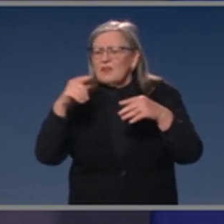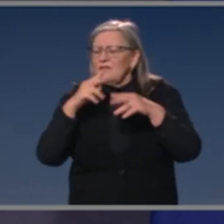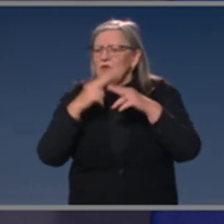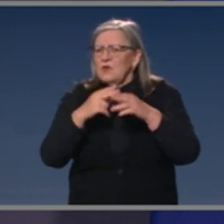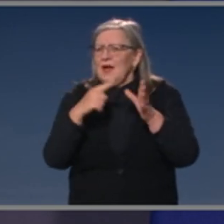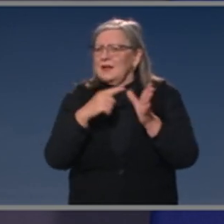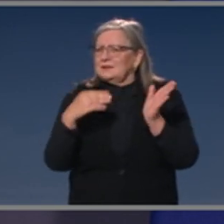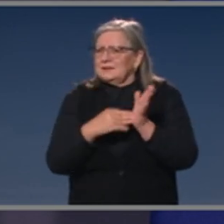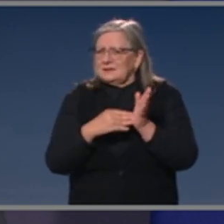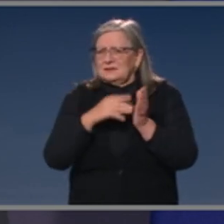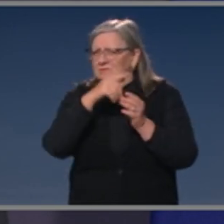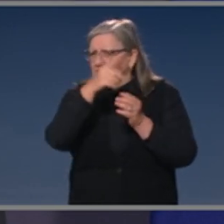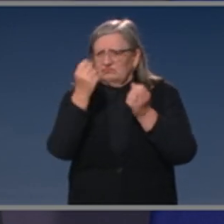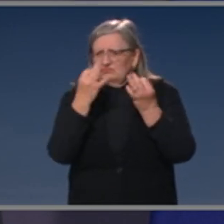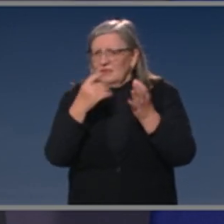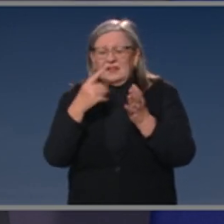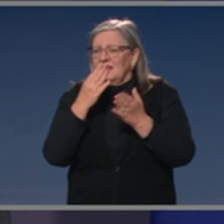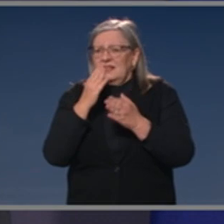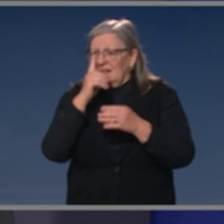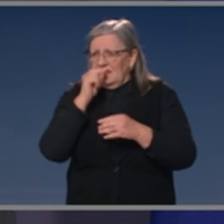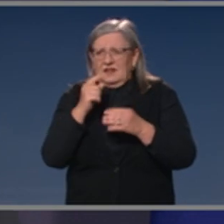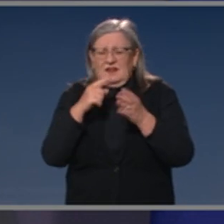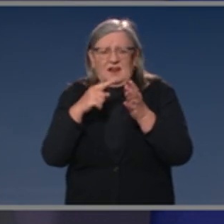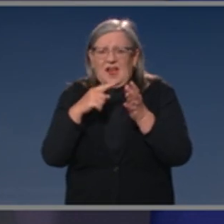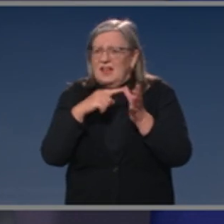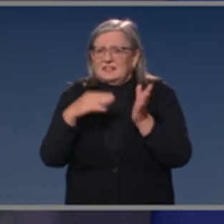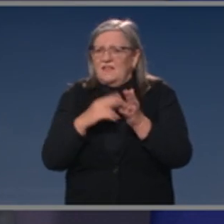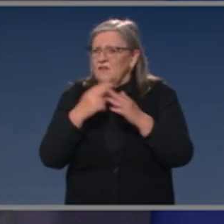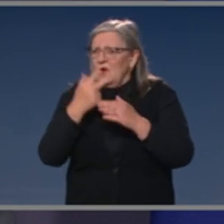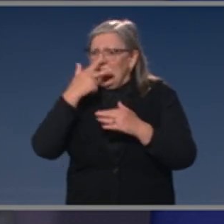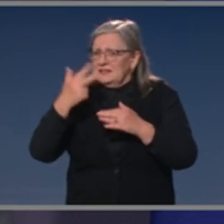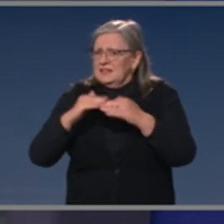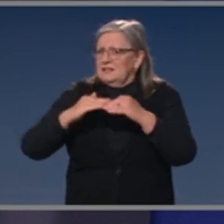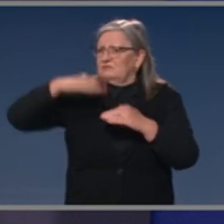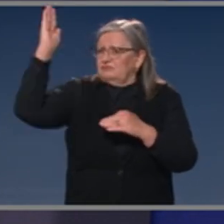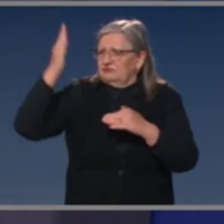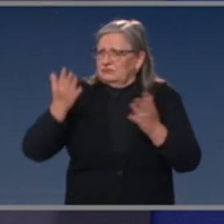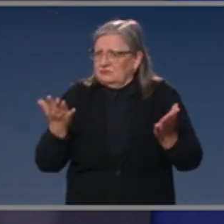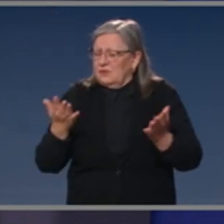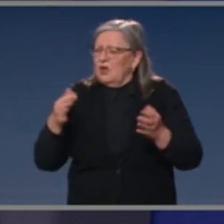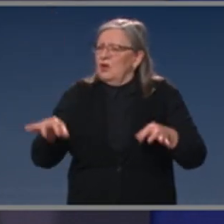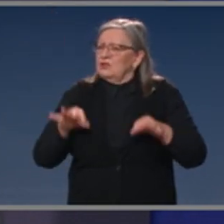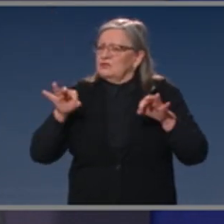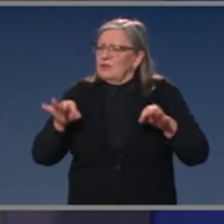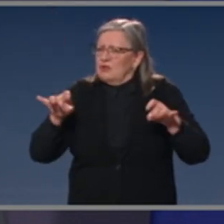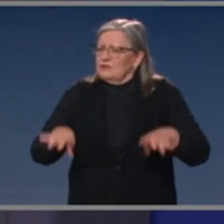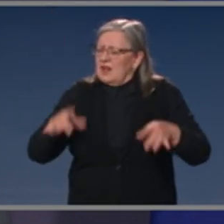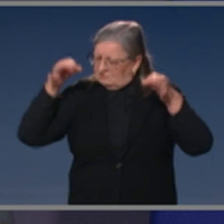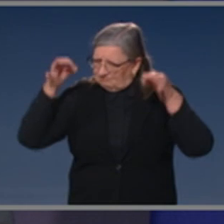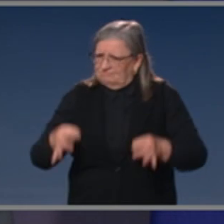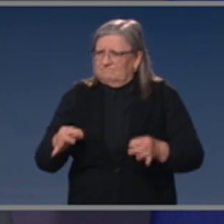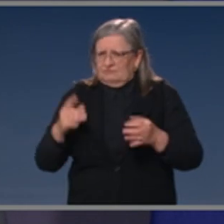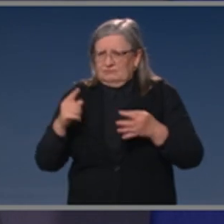18 and above. Our response is really fourfold. Firstly, we accept the advice and